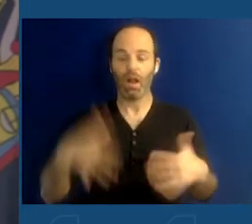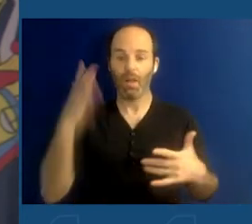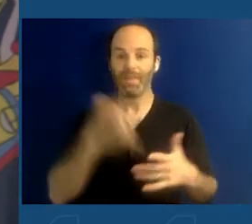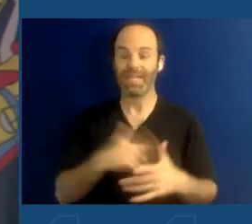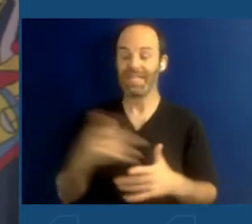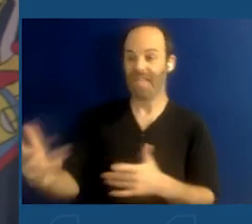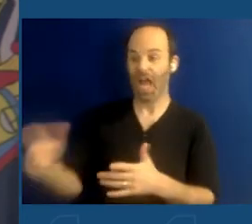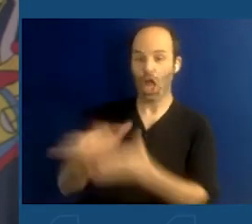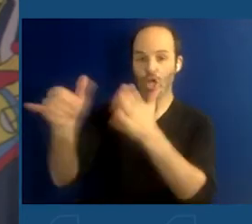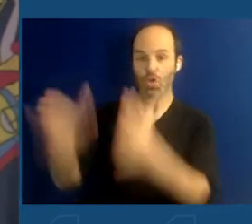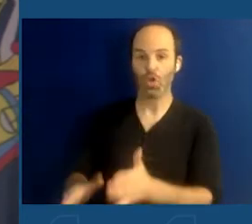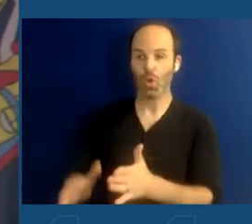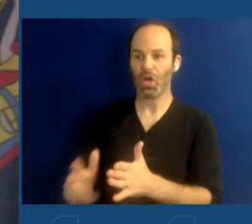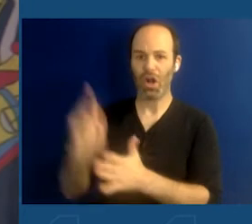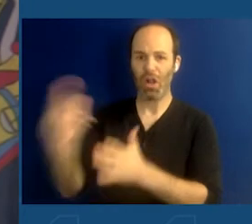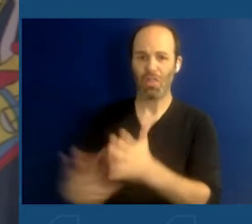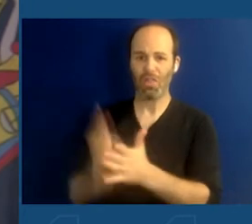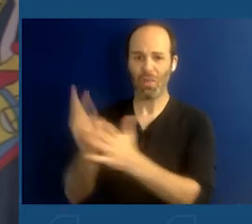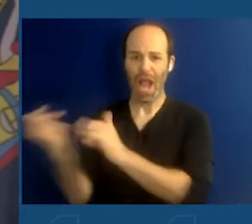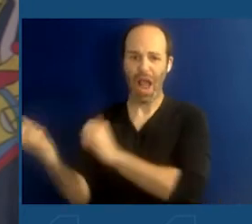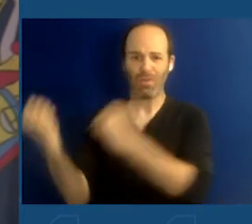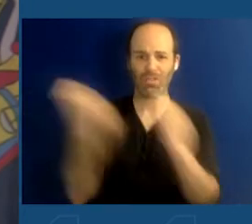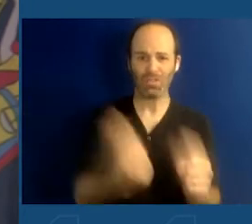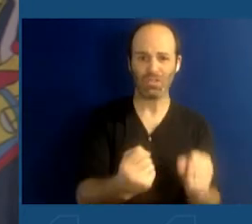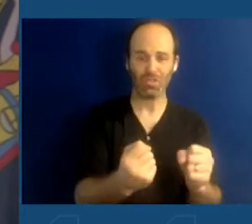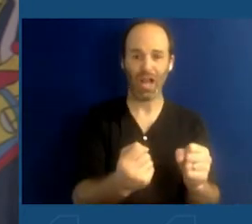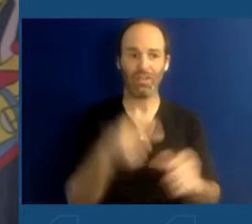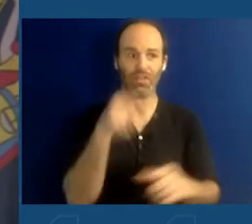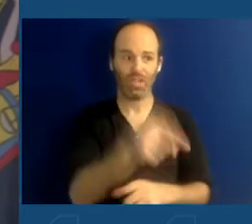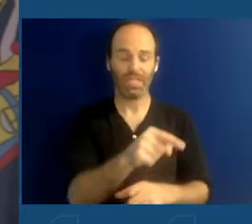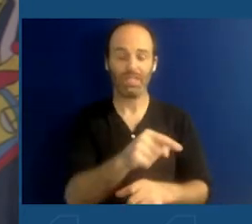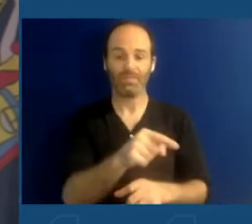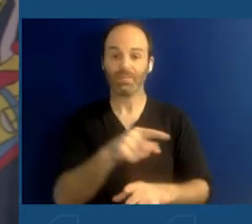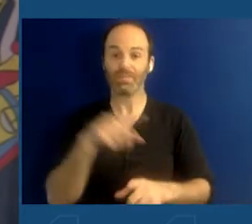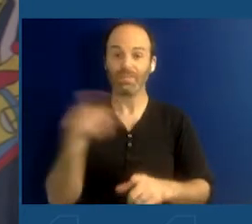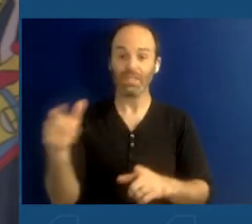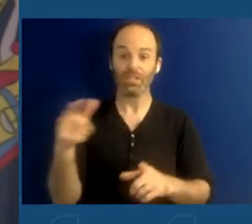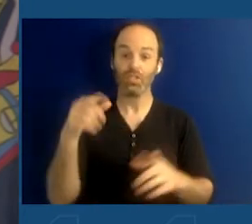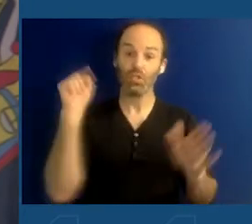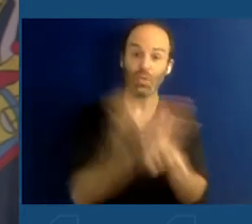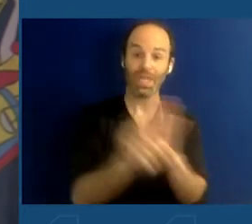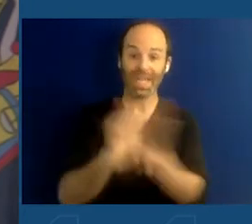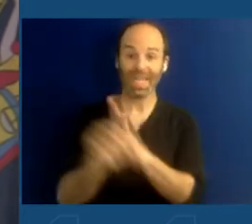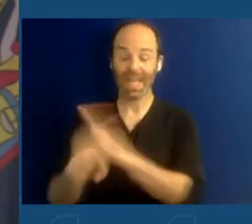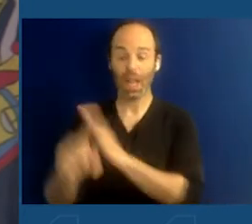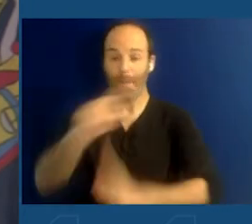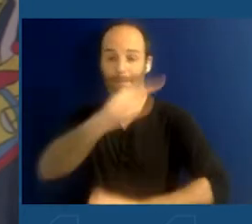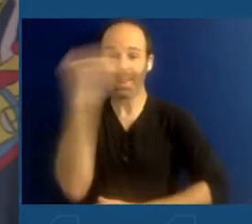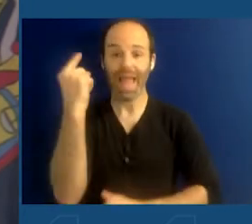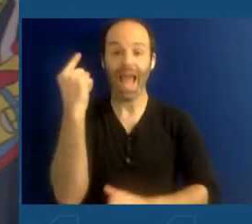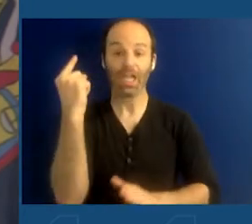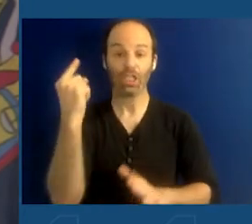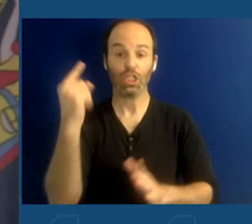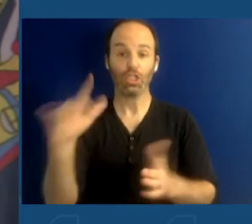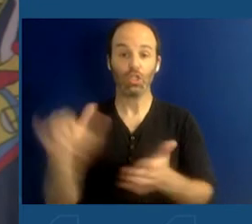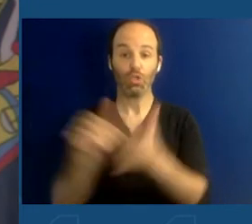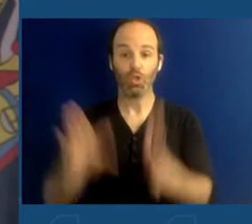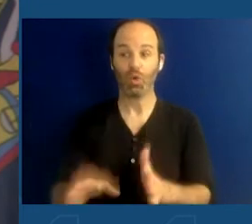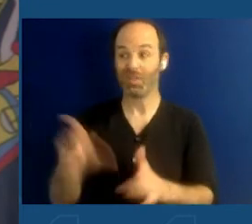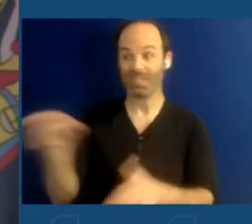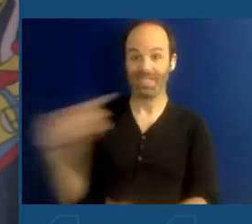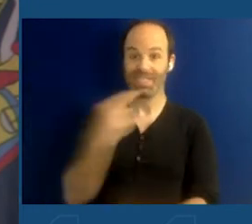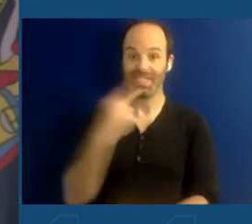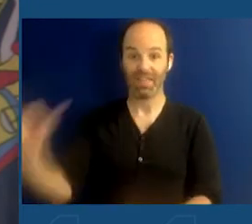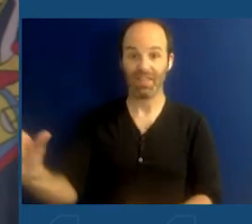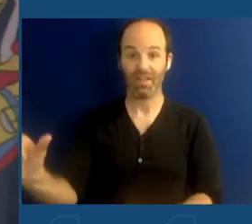their neighborhood with one purpose. And his stated goal was to execute black New Yorkers. And as a result, we